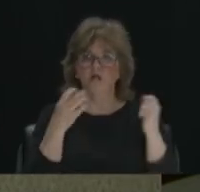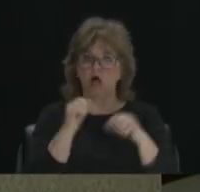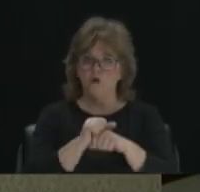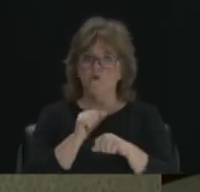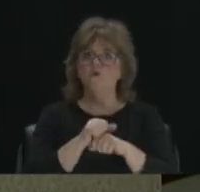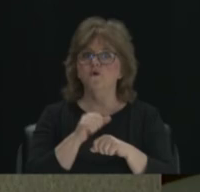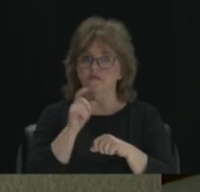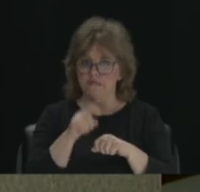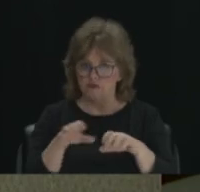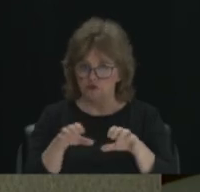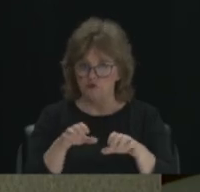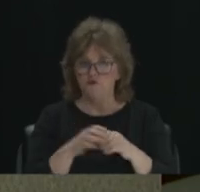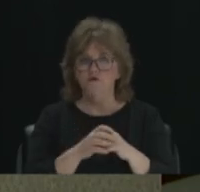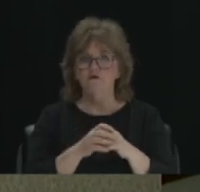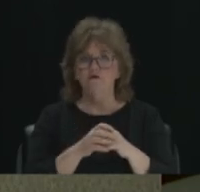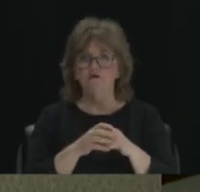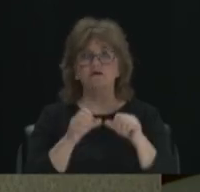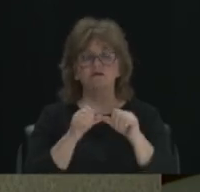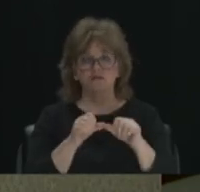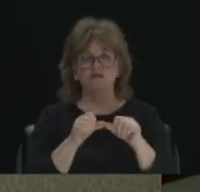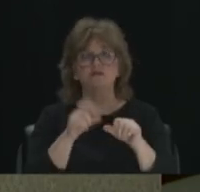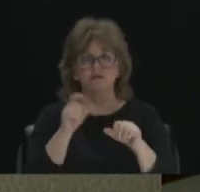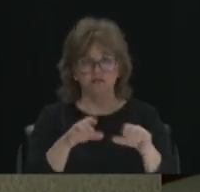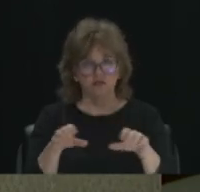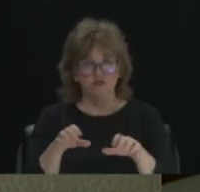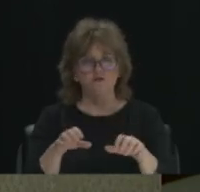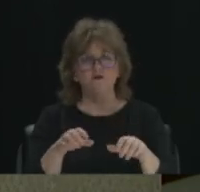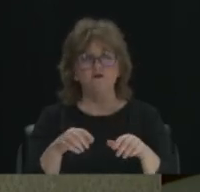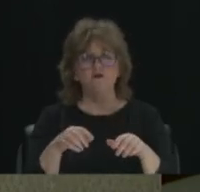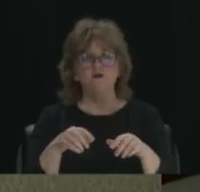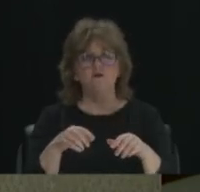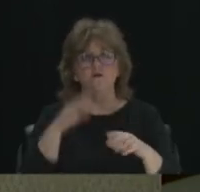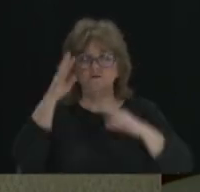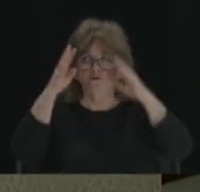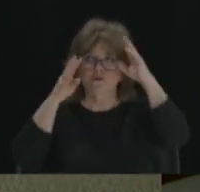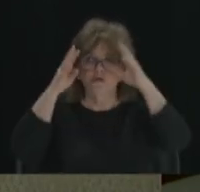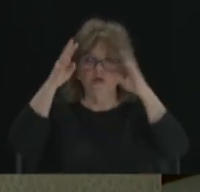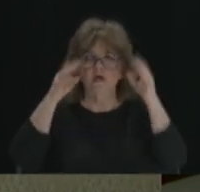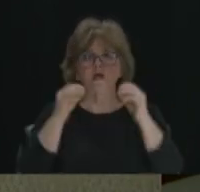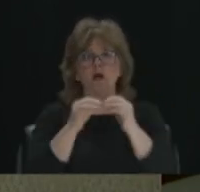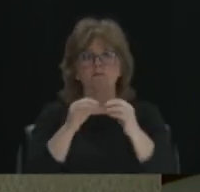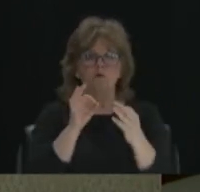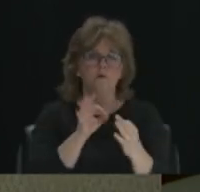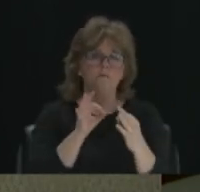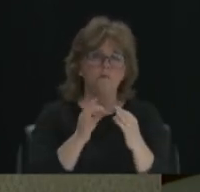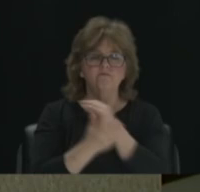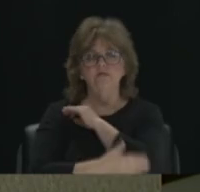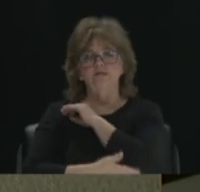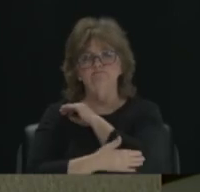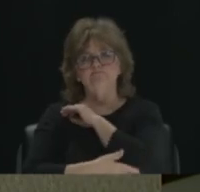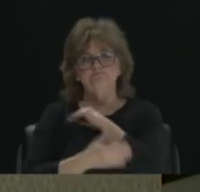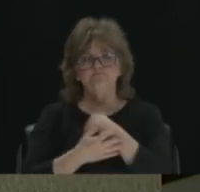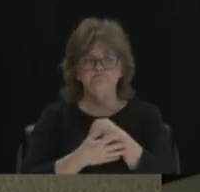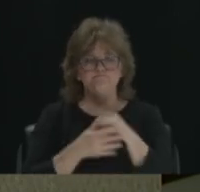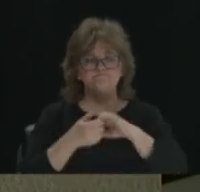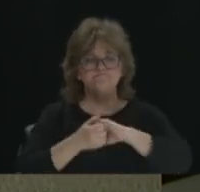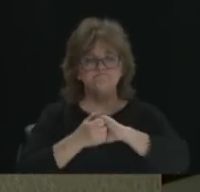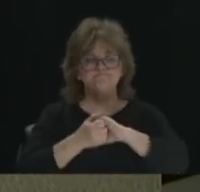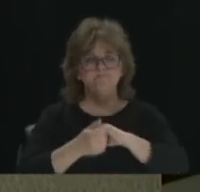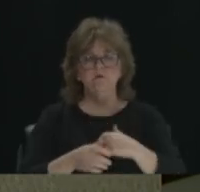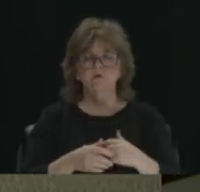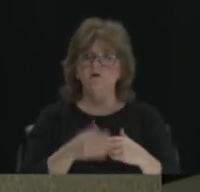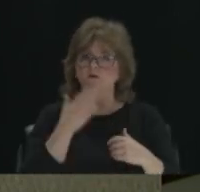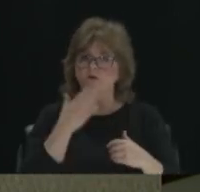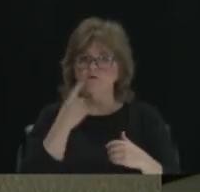to be done and work that still needs to be done as we work to create a more perfect union. I appreciate the work that